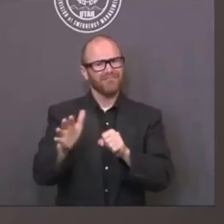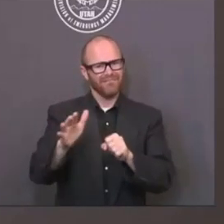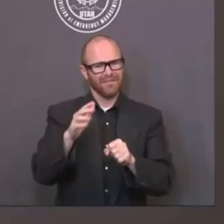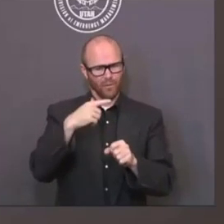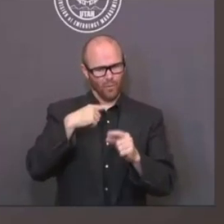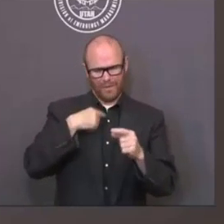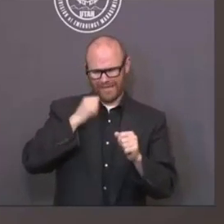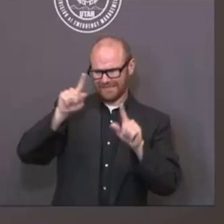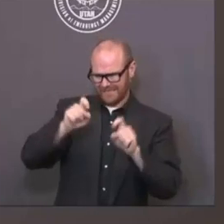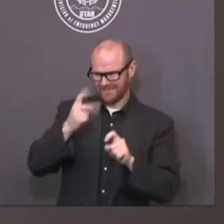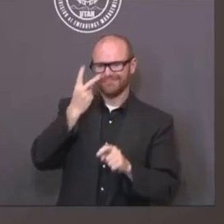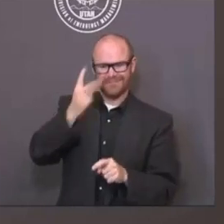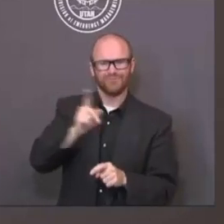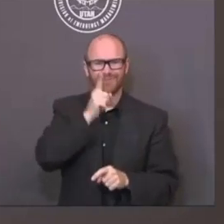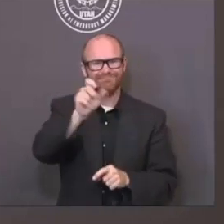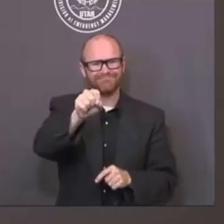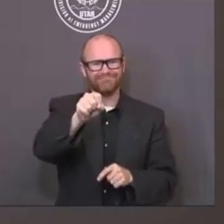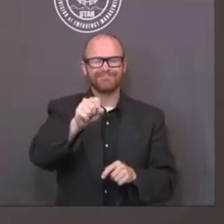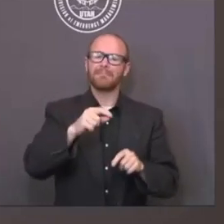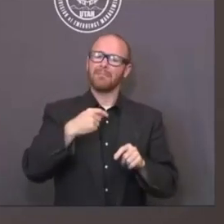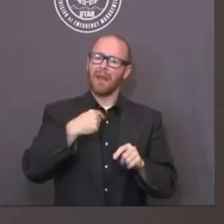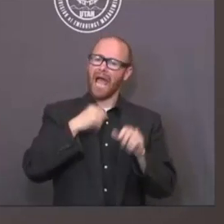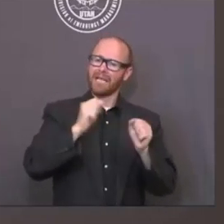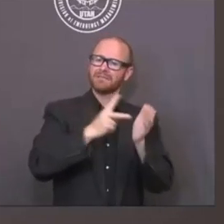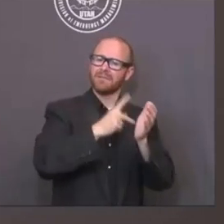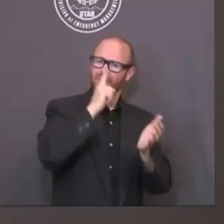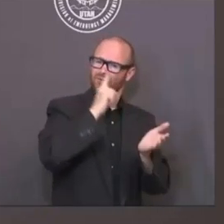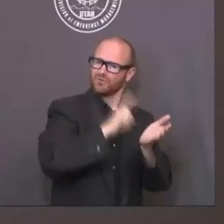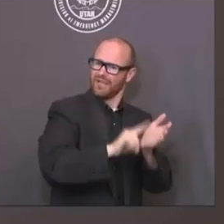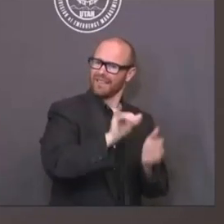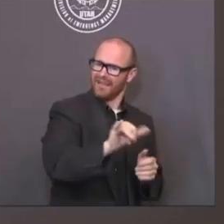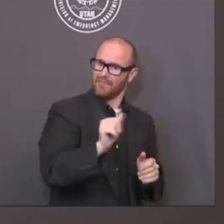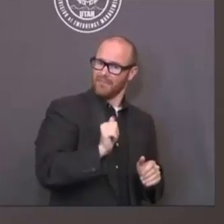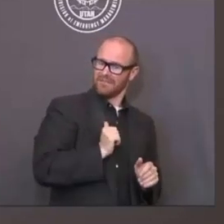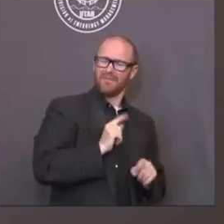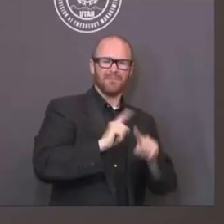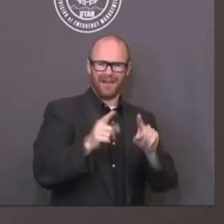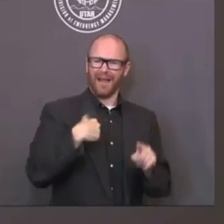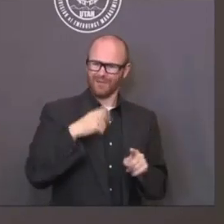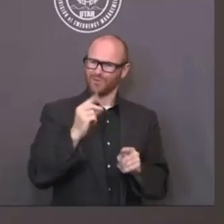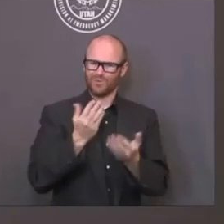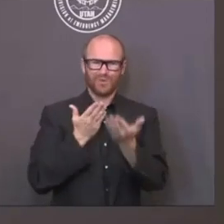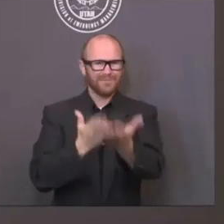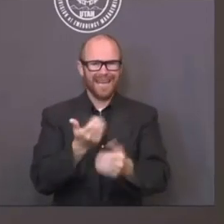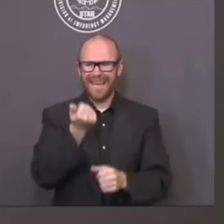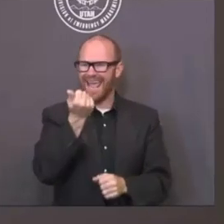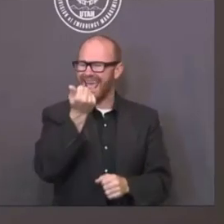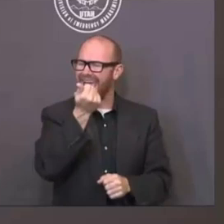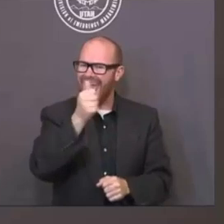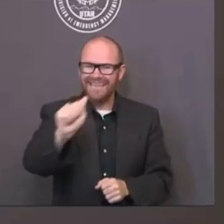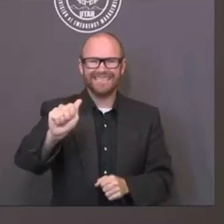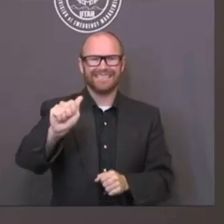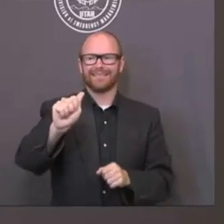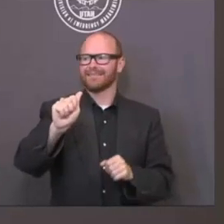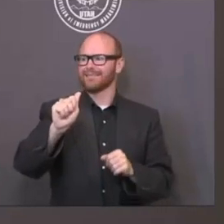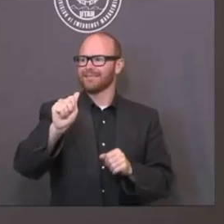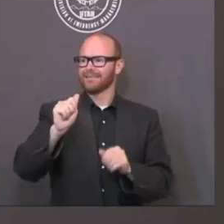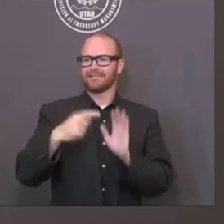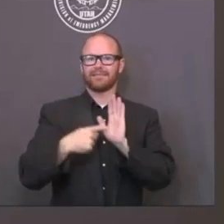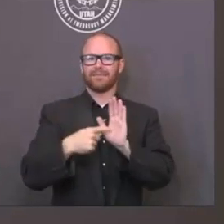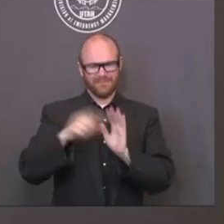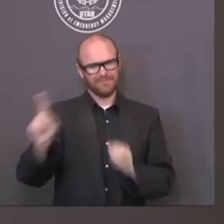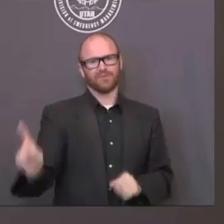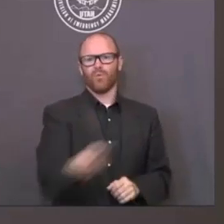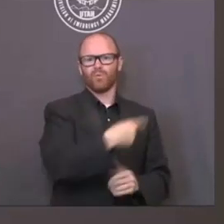if you have symptoms. But I'll certainly check into that to that anecdote. What we do recommend that is if you're a close contact to somebody who